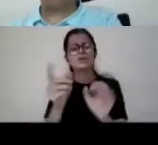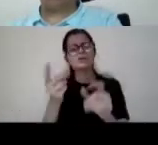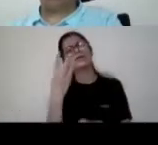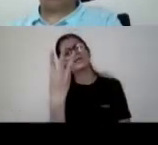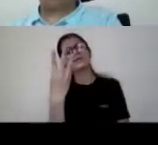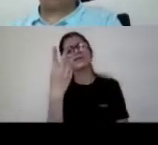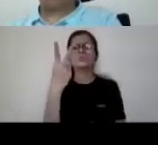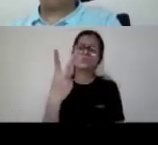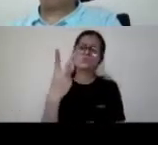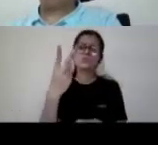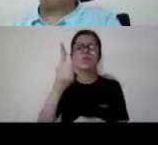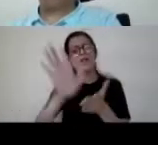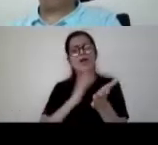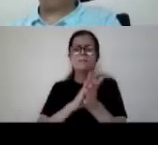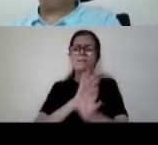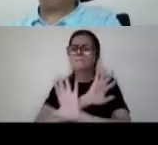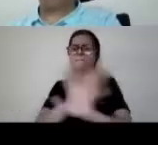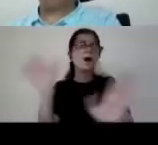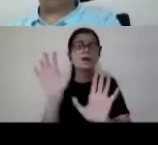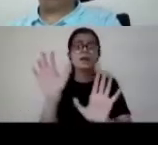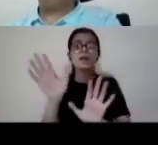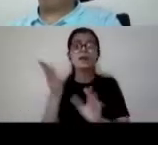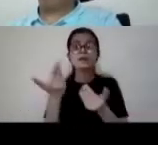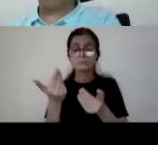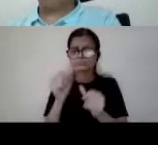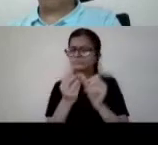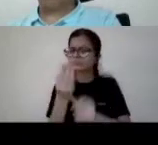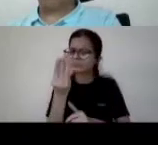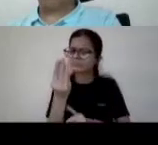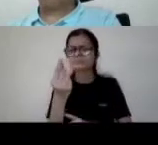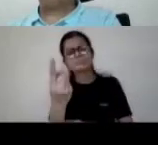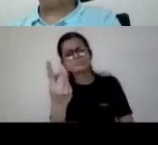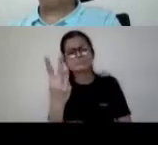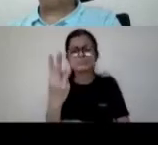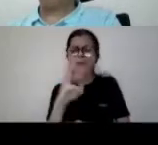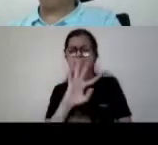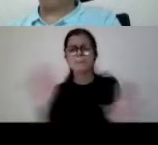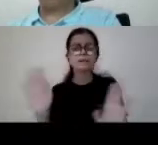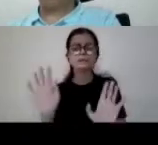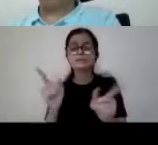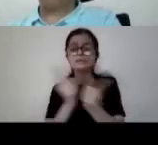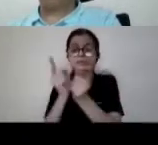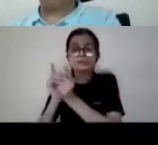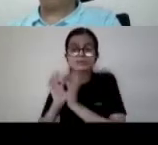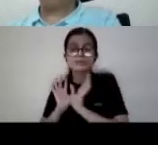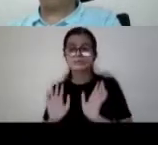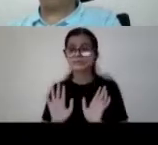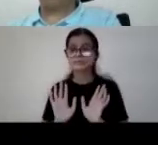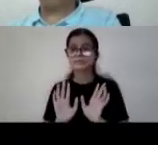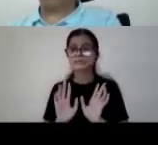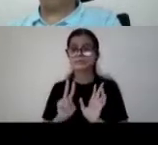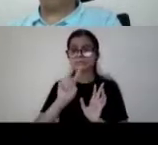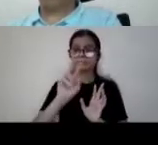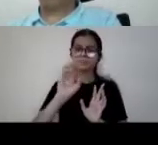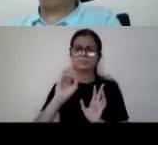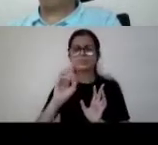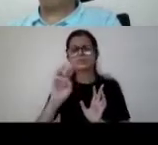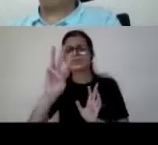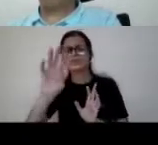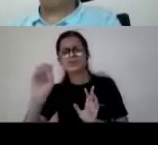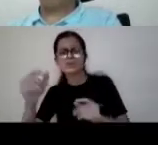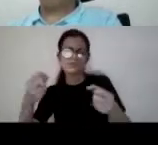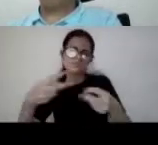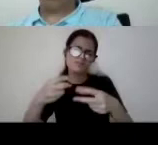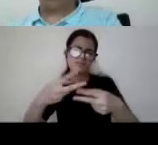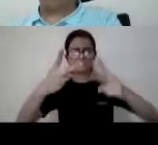at most and those organizations would be able to offer just these 100 200 300 titles in accessible